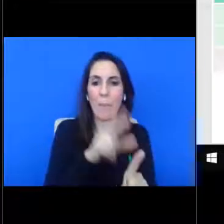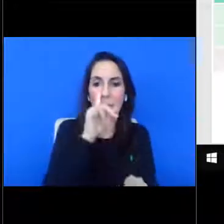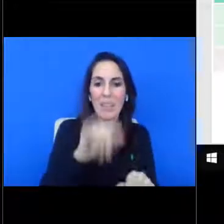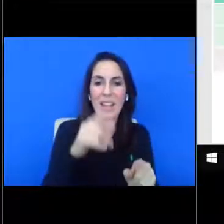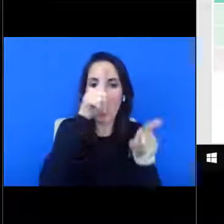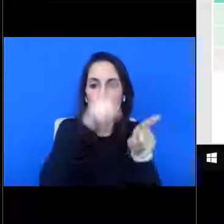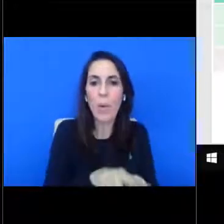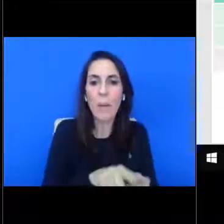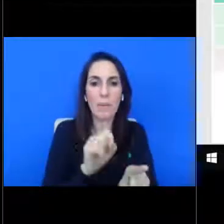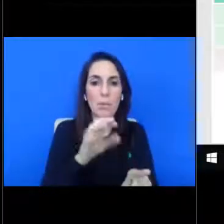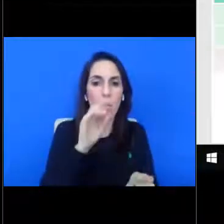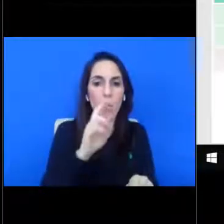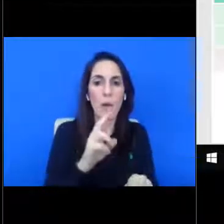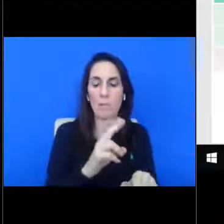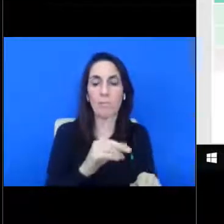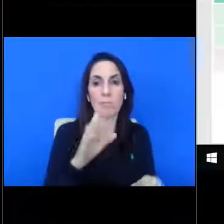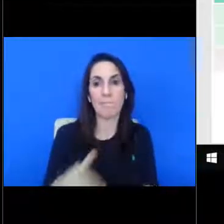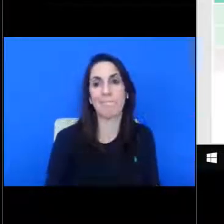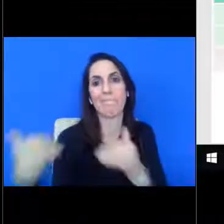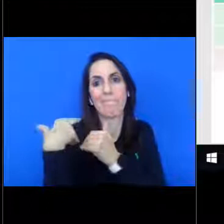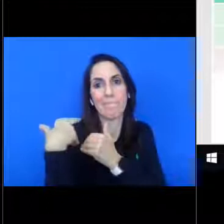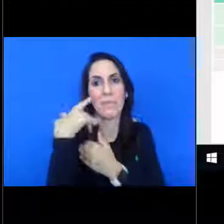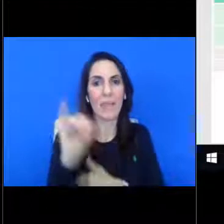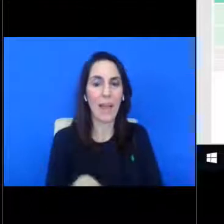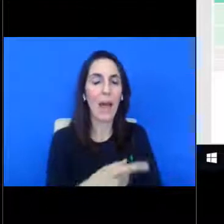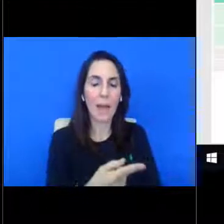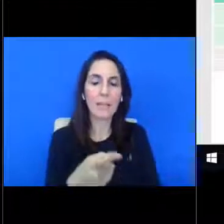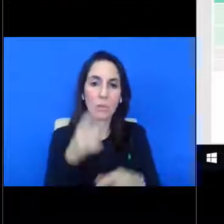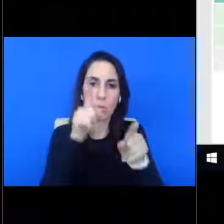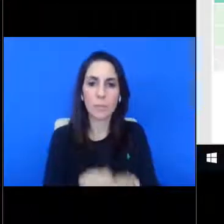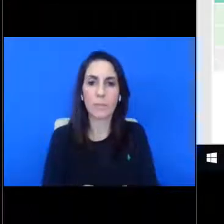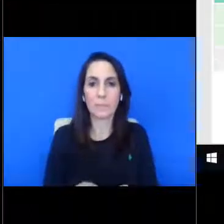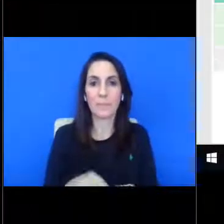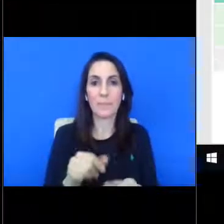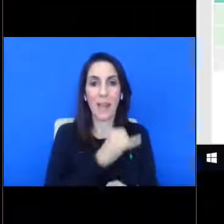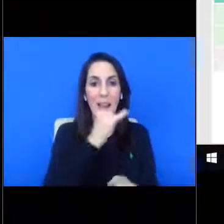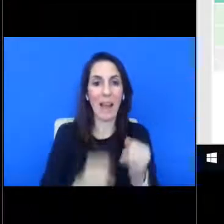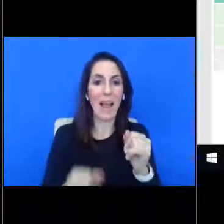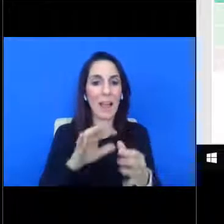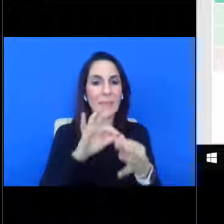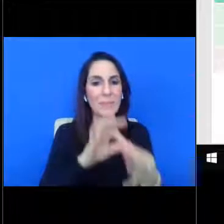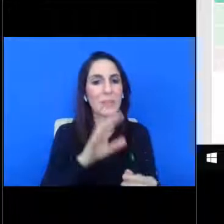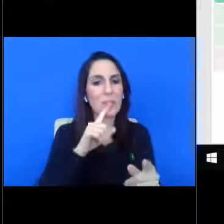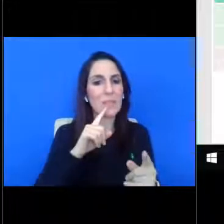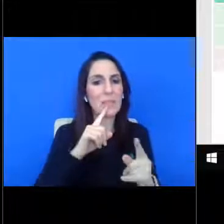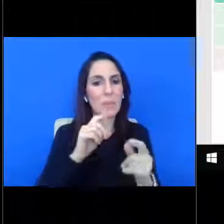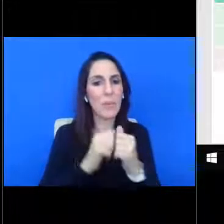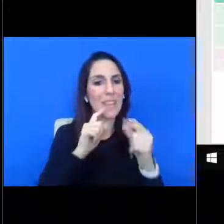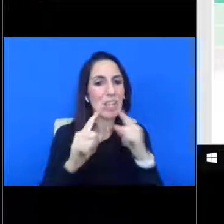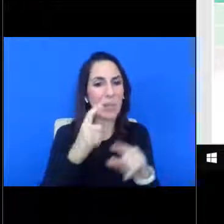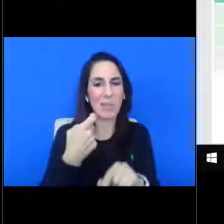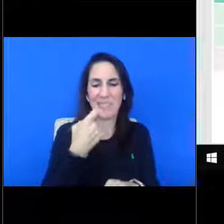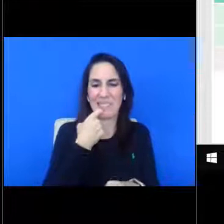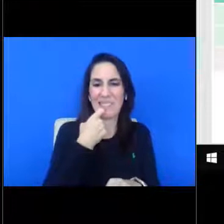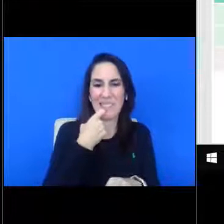they would take the burdens and benefits of this agreement. Um, finally, with regard to a discussion that was last time, there was a